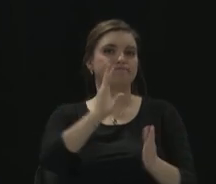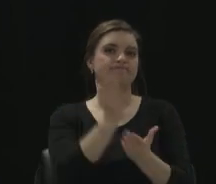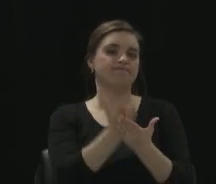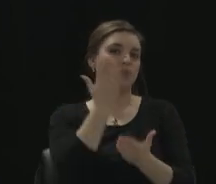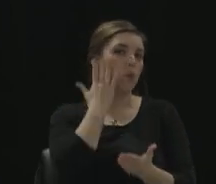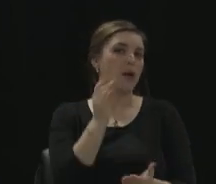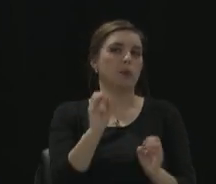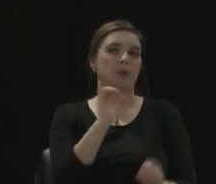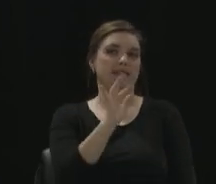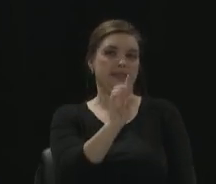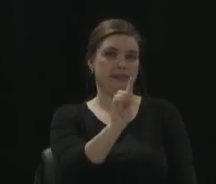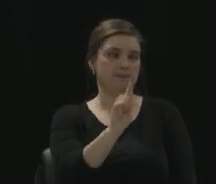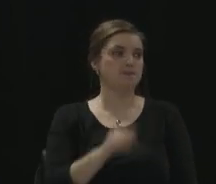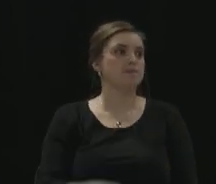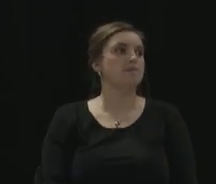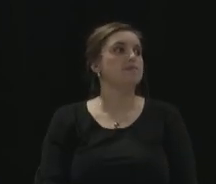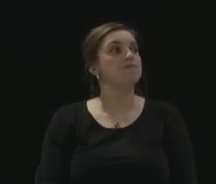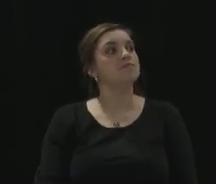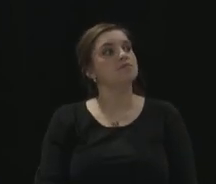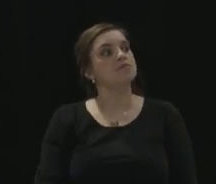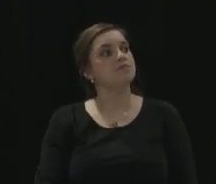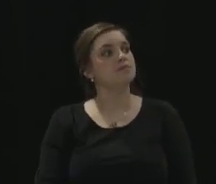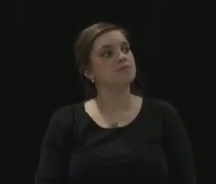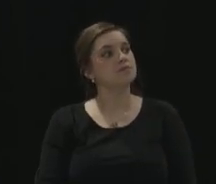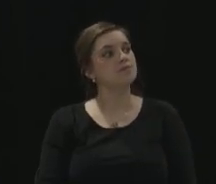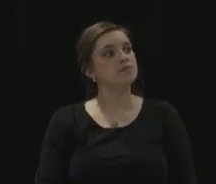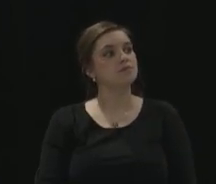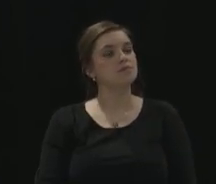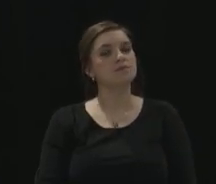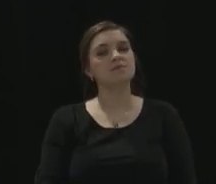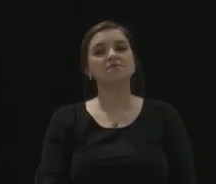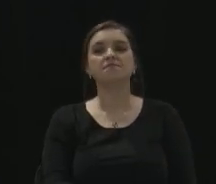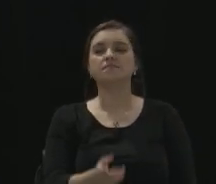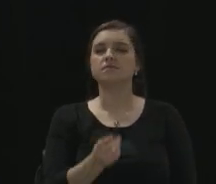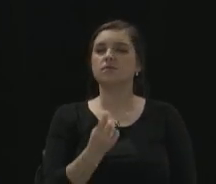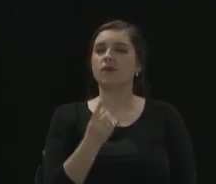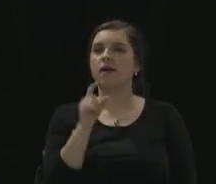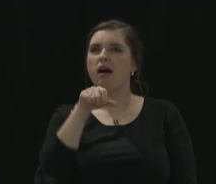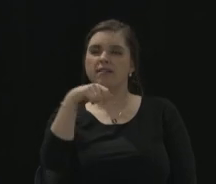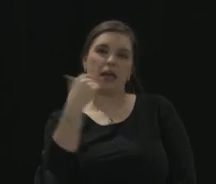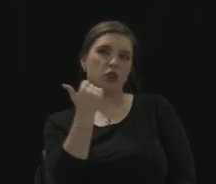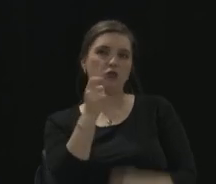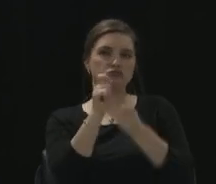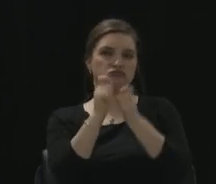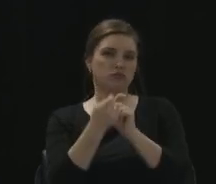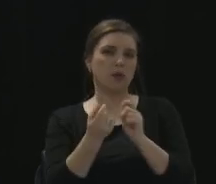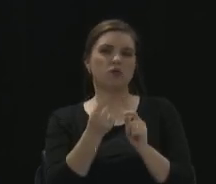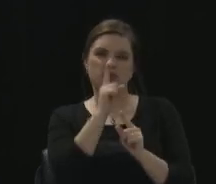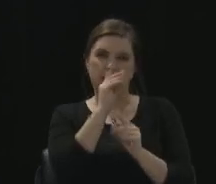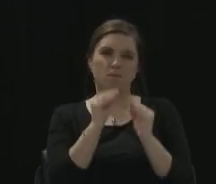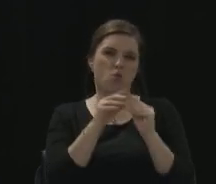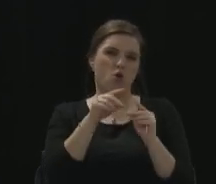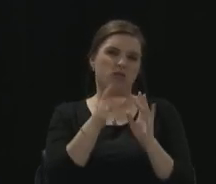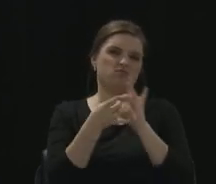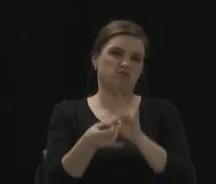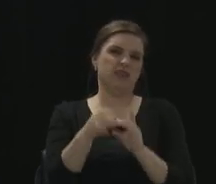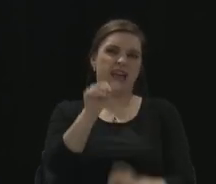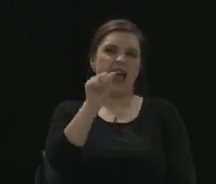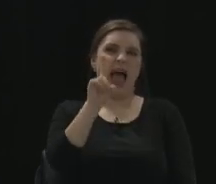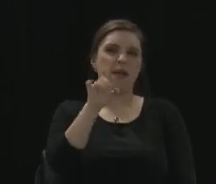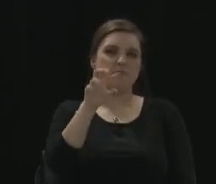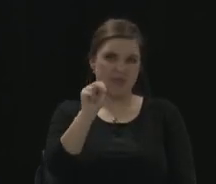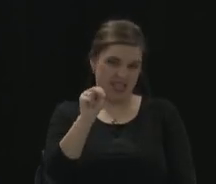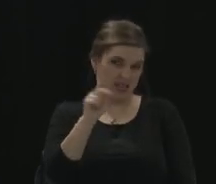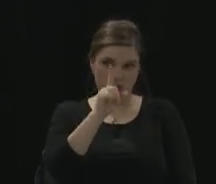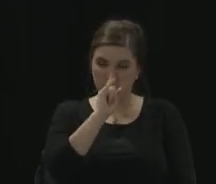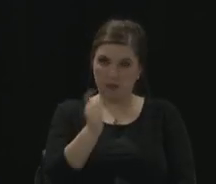We also have one of the things that was kind of more administrative for the Boards of Elections. I know the voters probably don't even realize